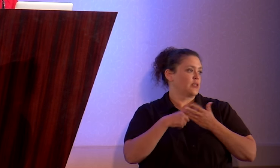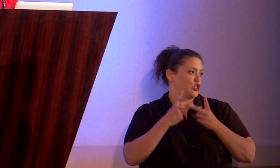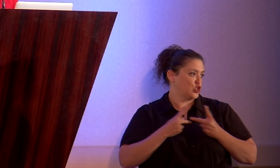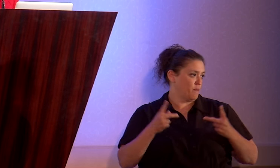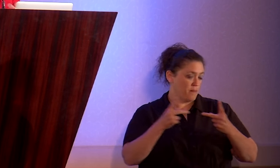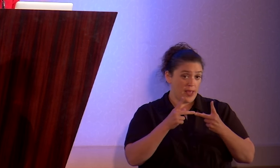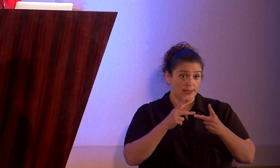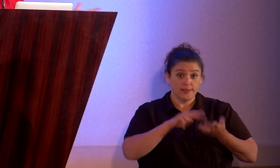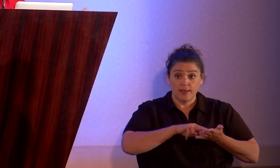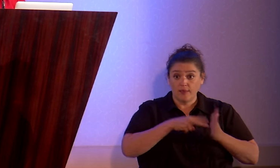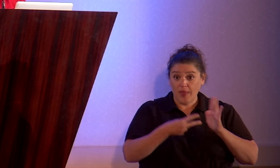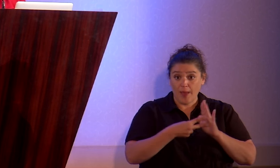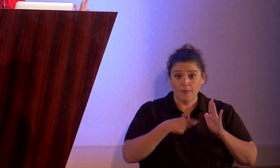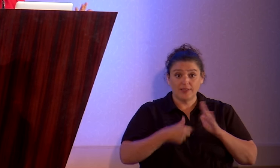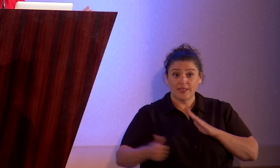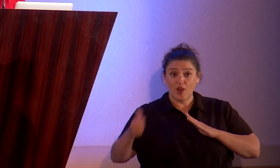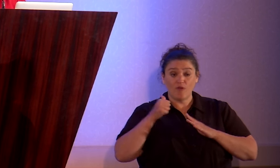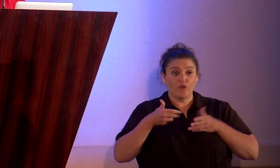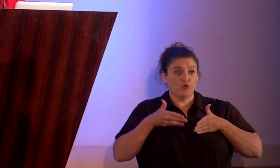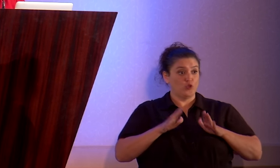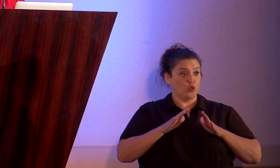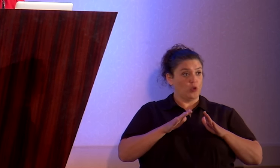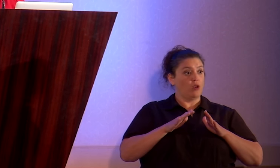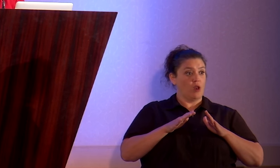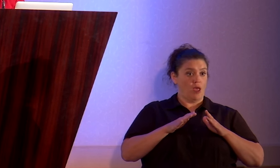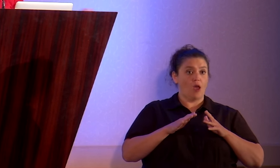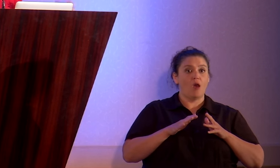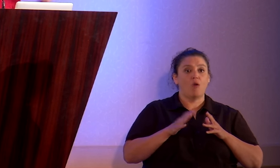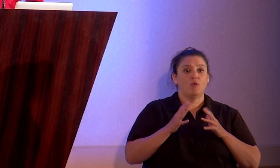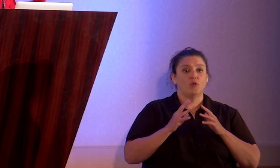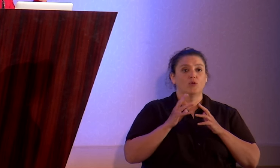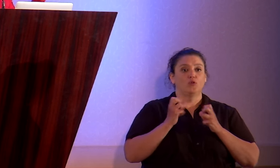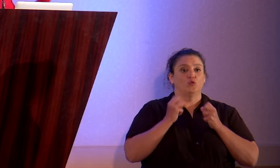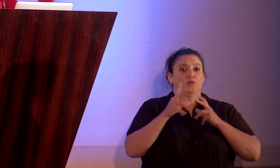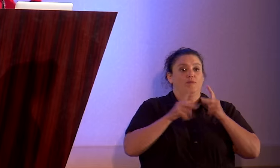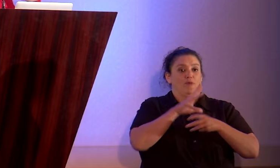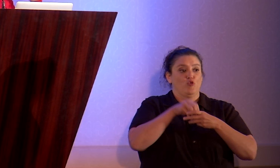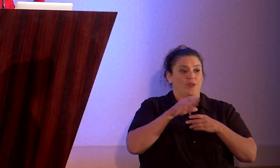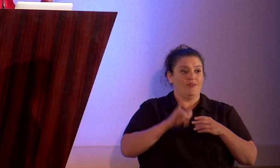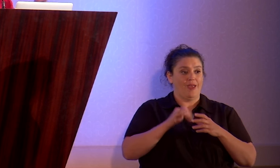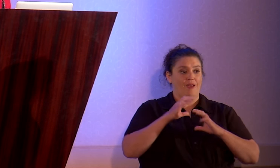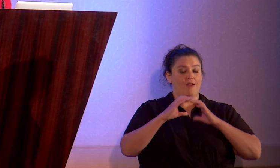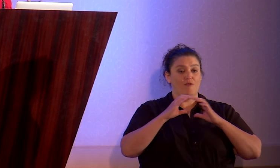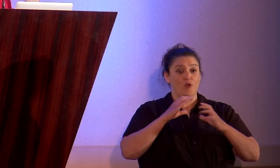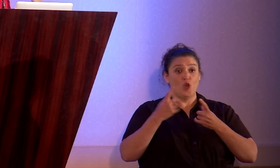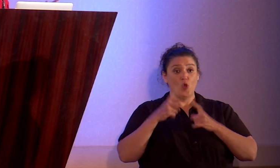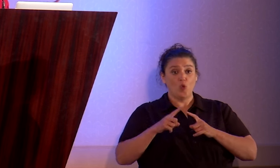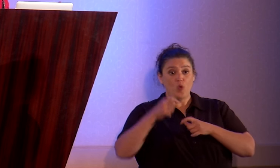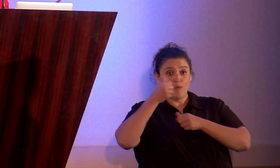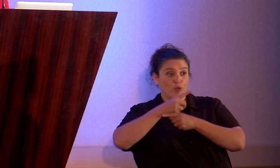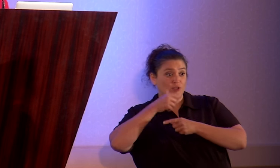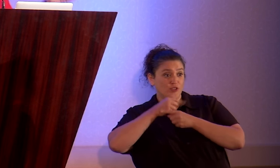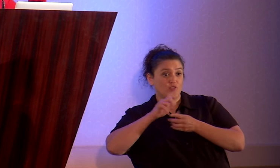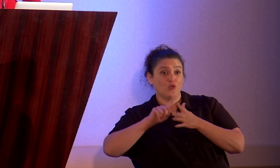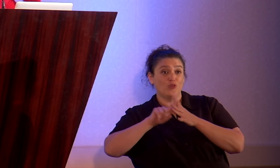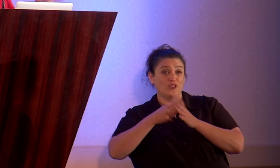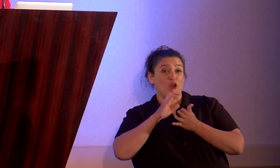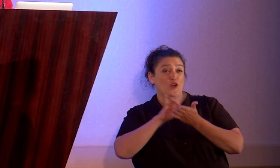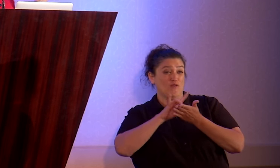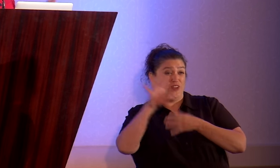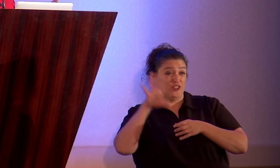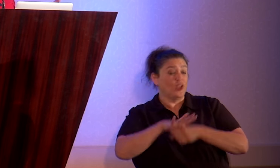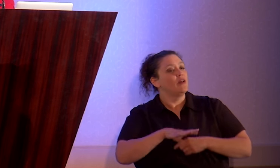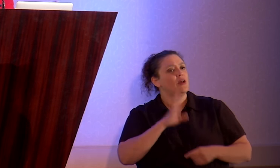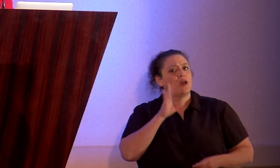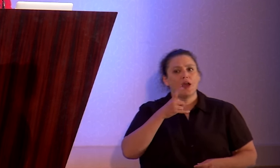This means that I refused to allow tempers in the conversation. The instant that siblings would start to flip their shit, I'd say, I